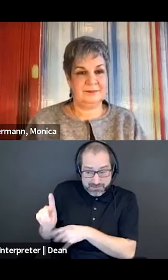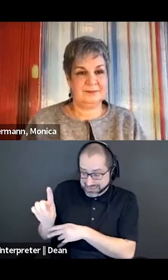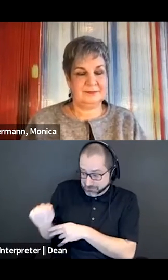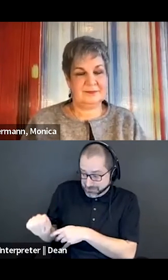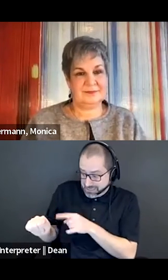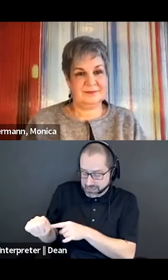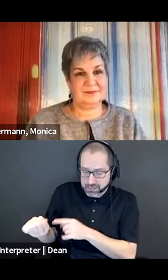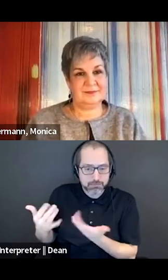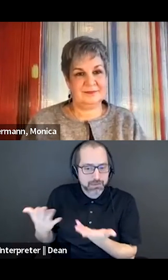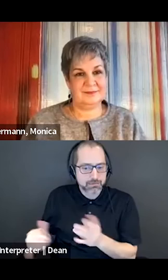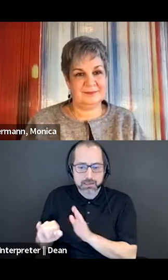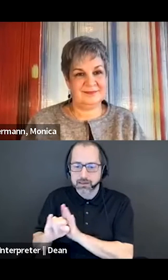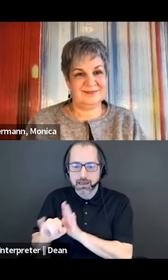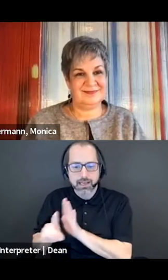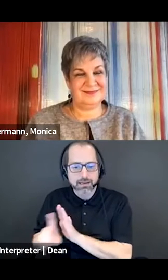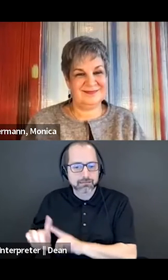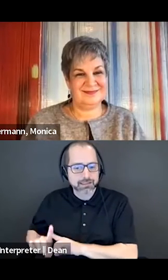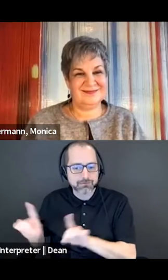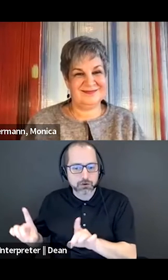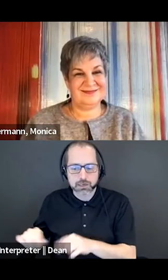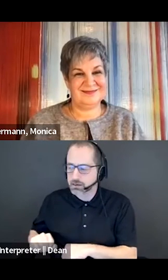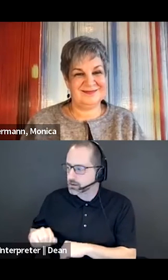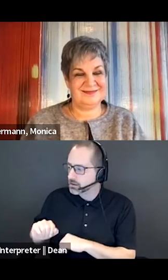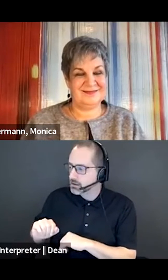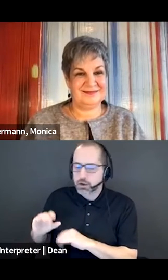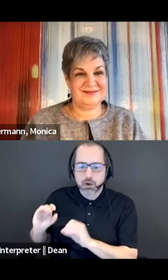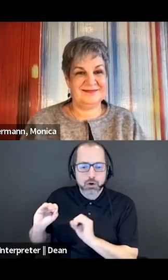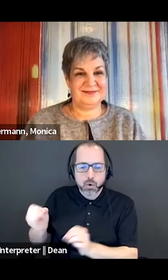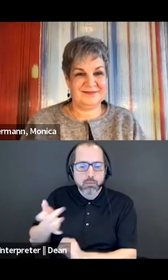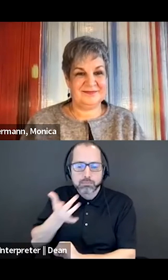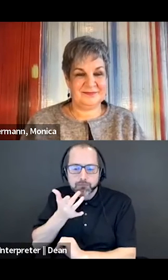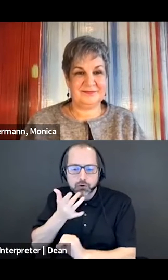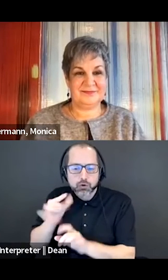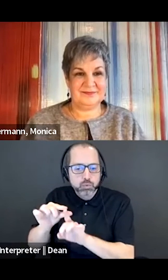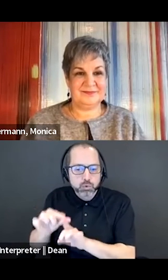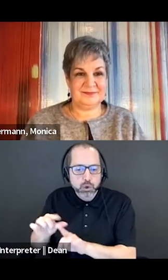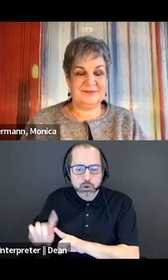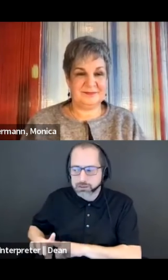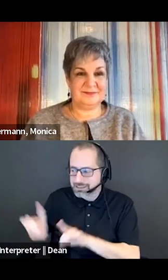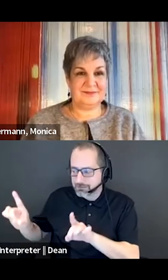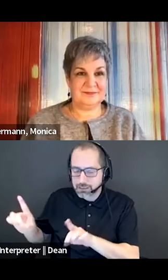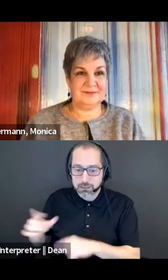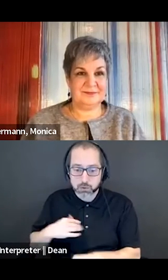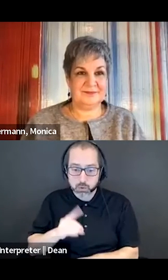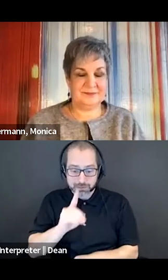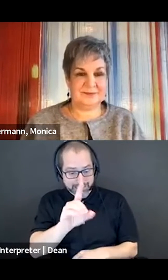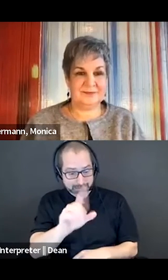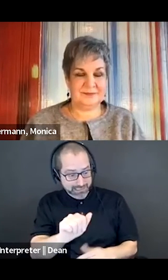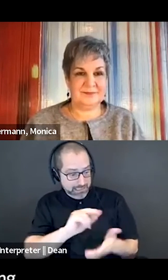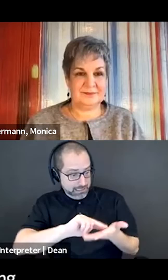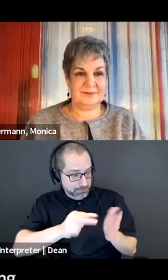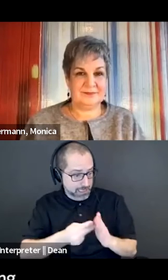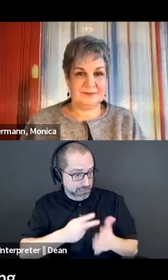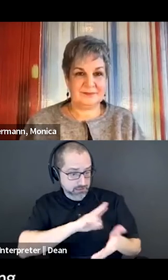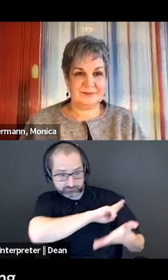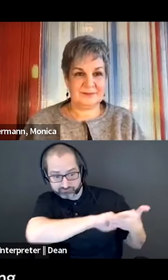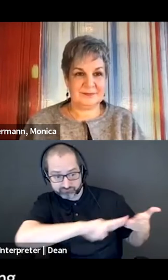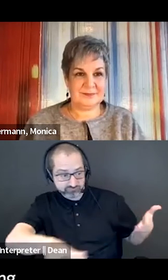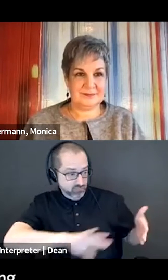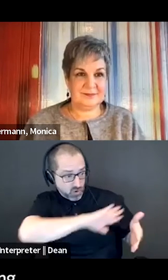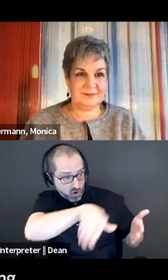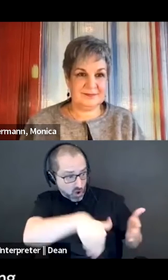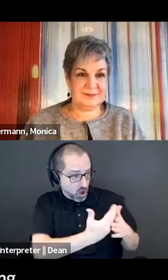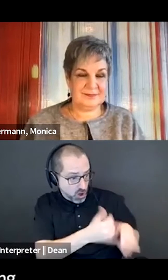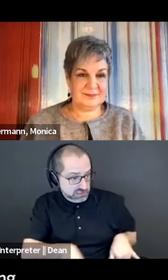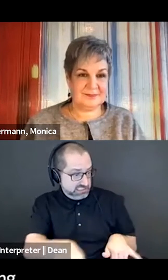So there is no one size fits all for all of us. Disability is an incredibly broad umbrella term. And so make